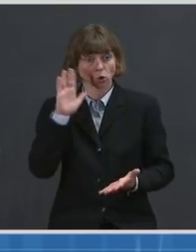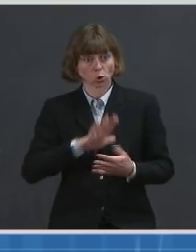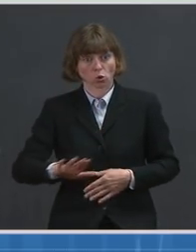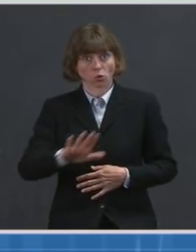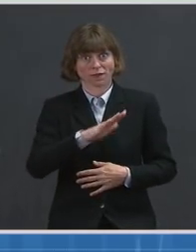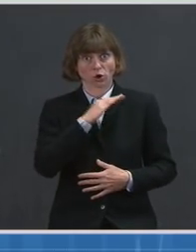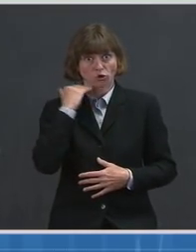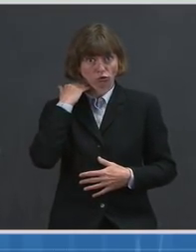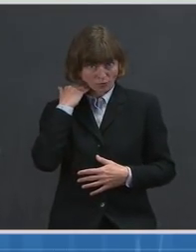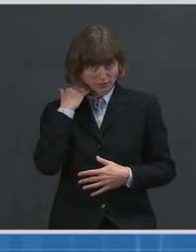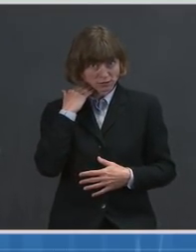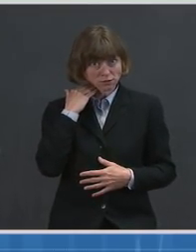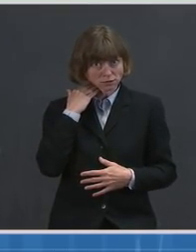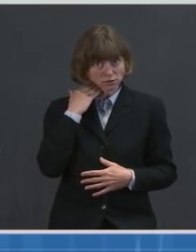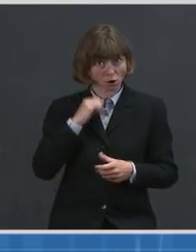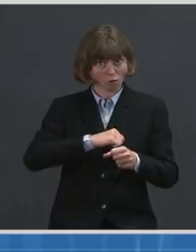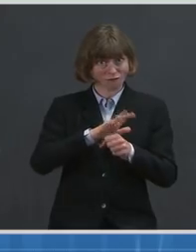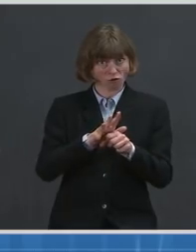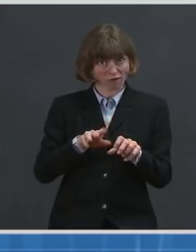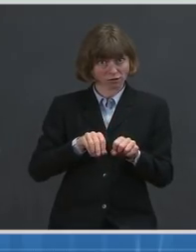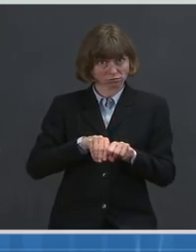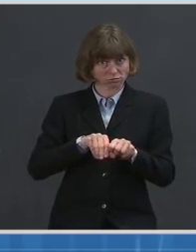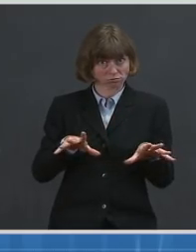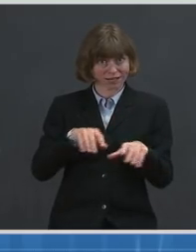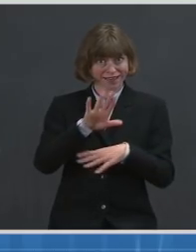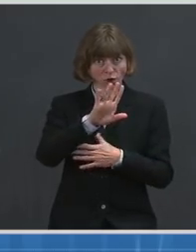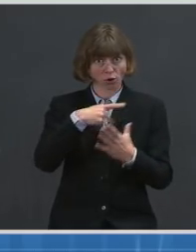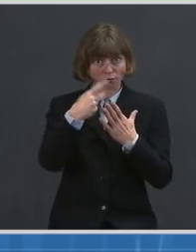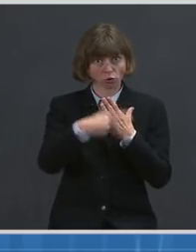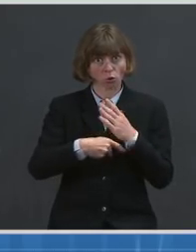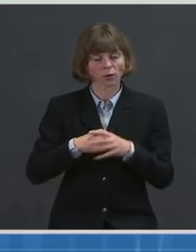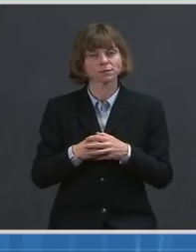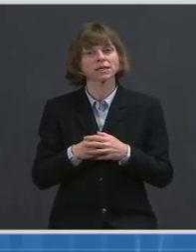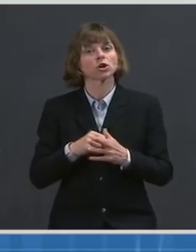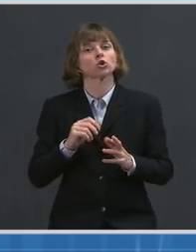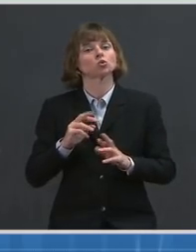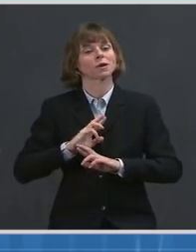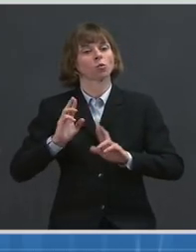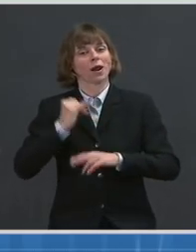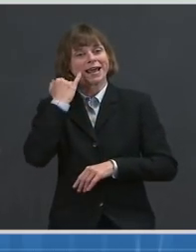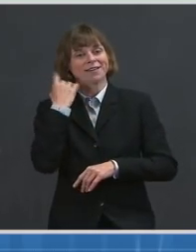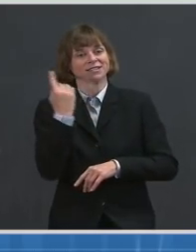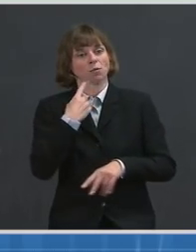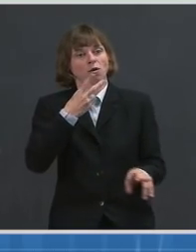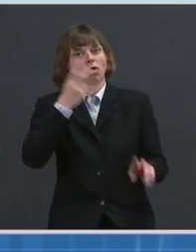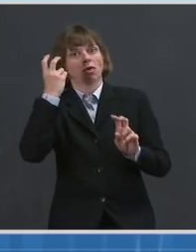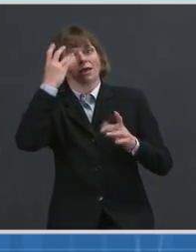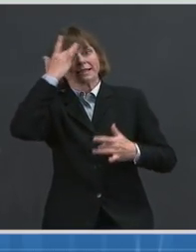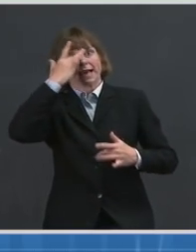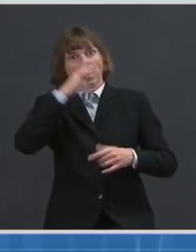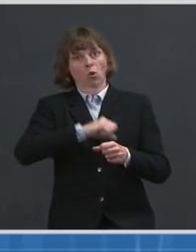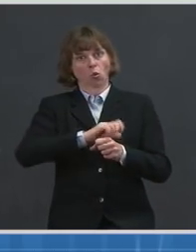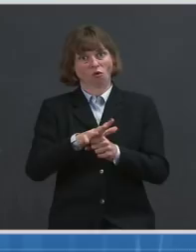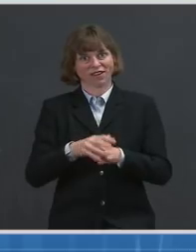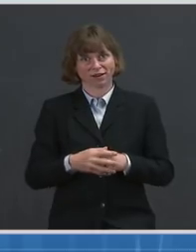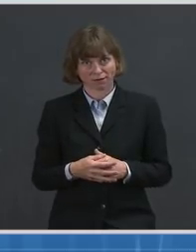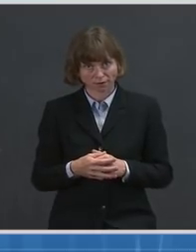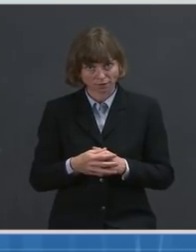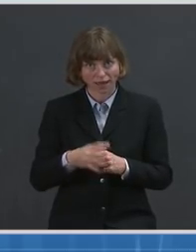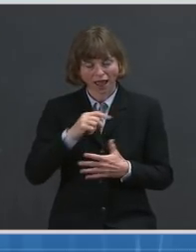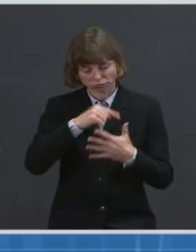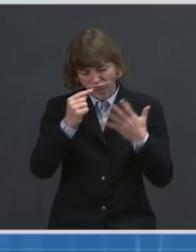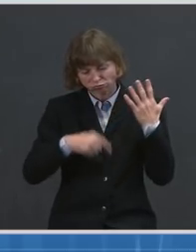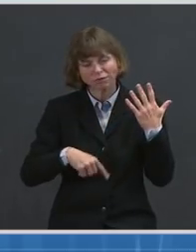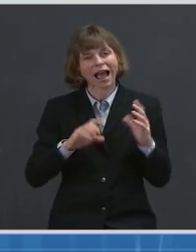-19 clusters in their programs, to prepare for when someone is sick with COVID-19, and to support coping and resilience for their